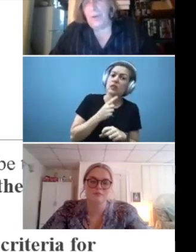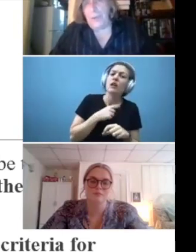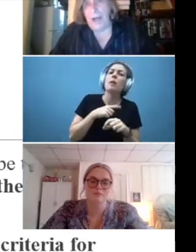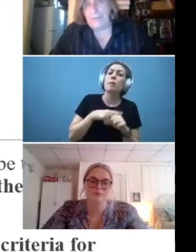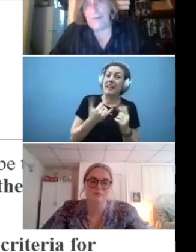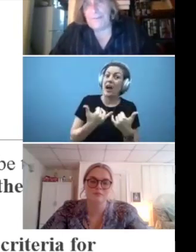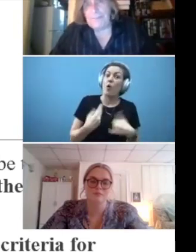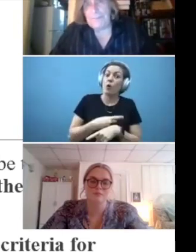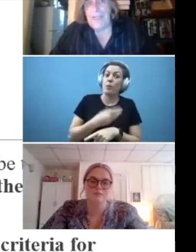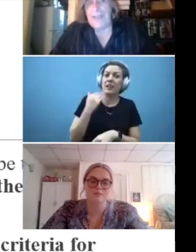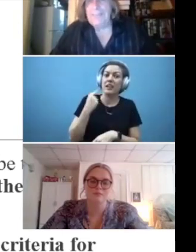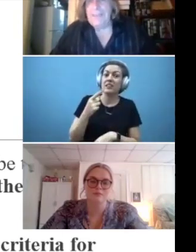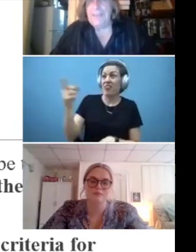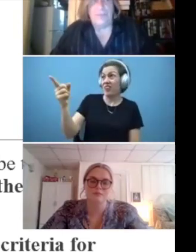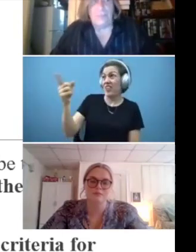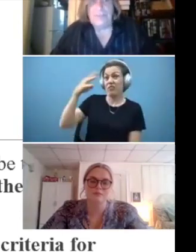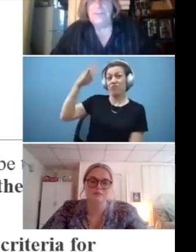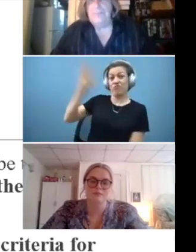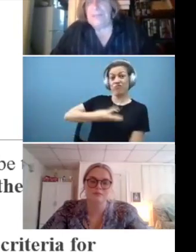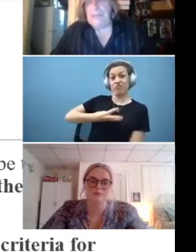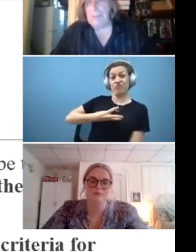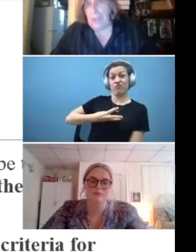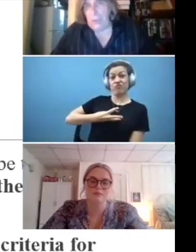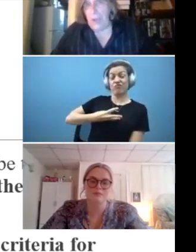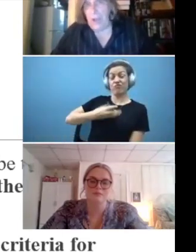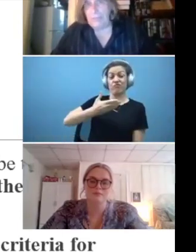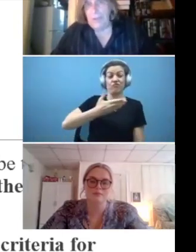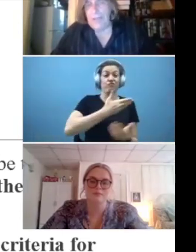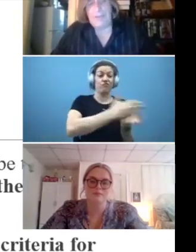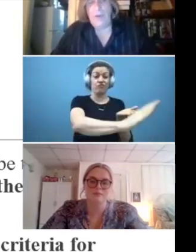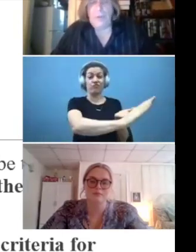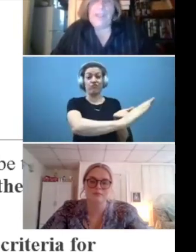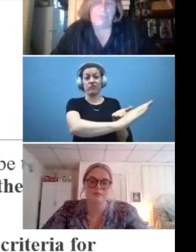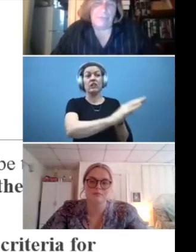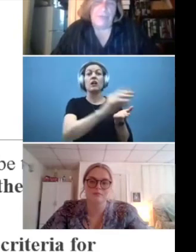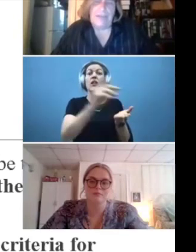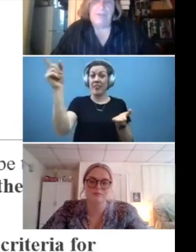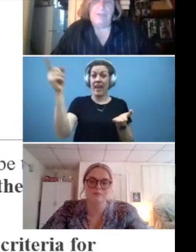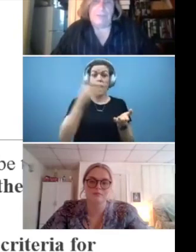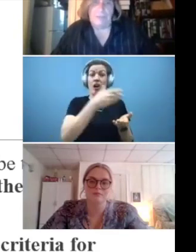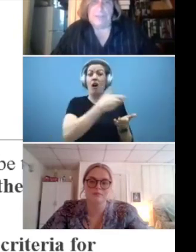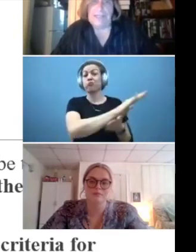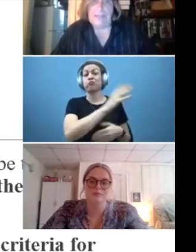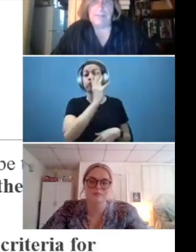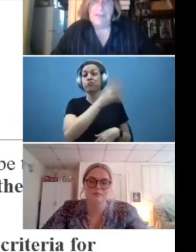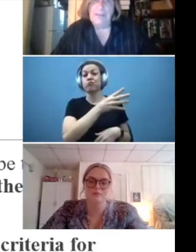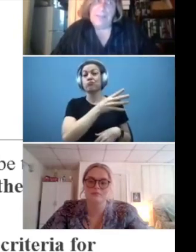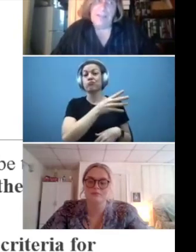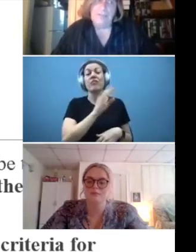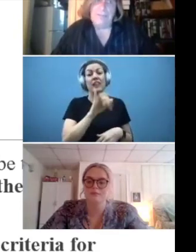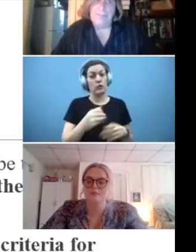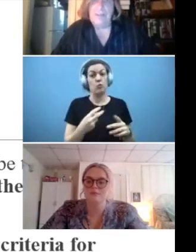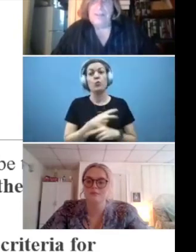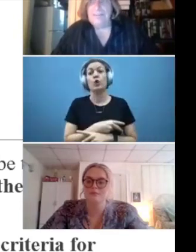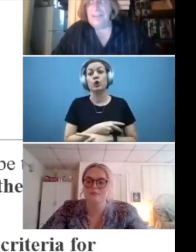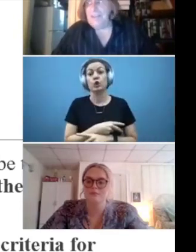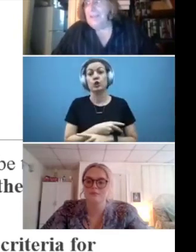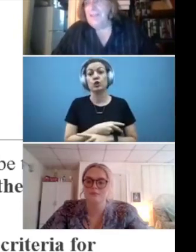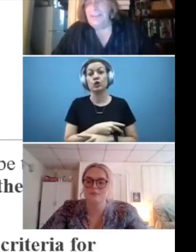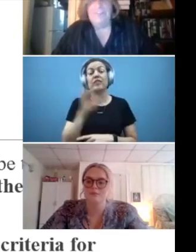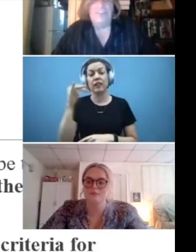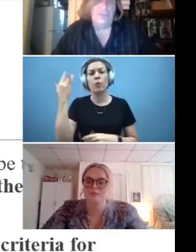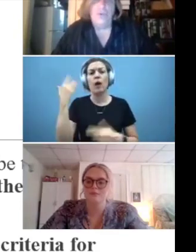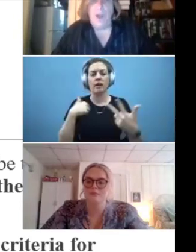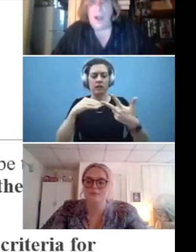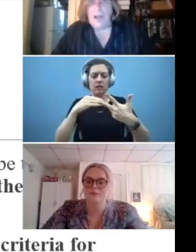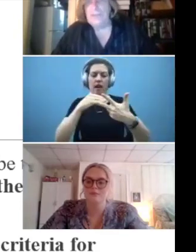I was blown off. And I think the risk of being blown off, I mean, we have three levels of complaints because facilities say,